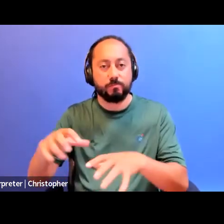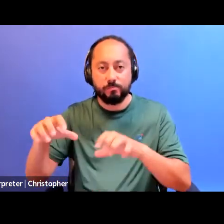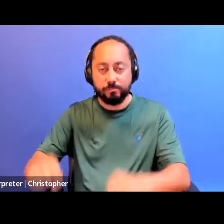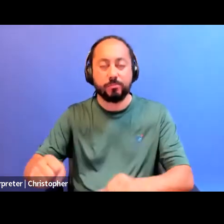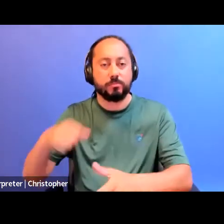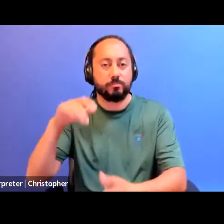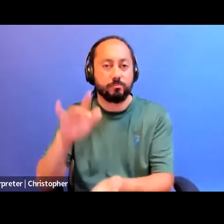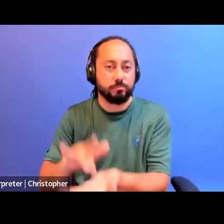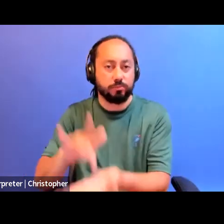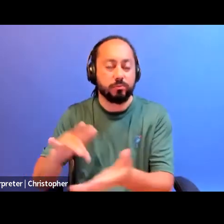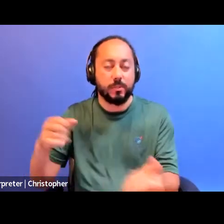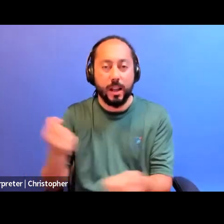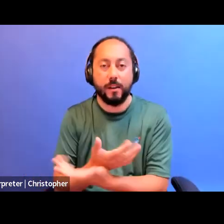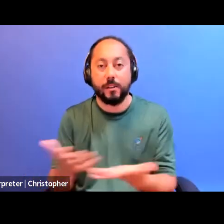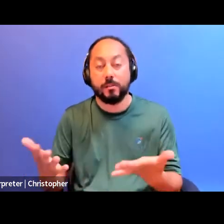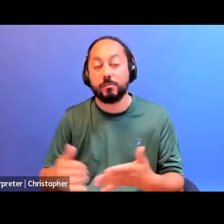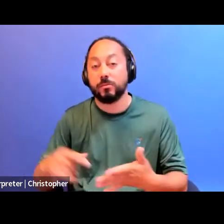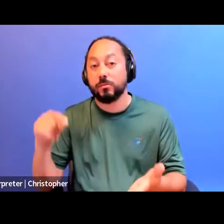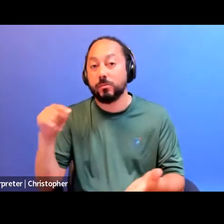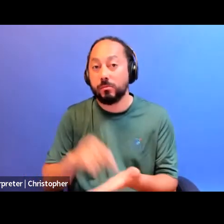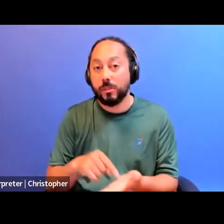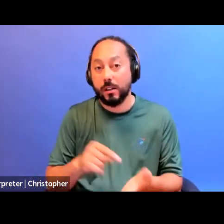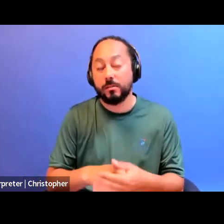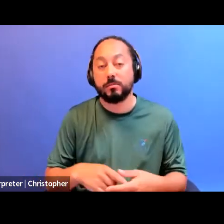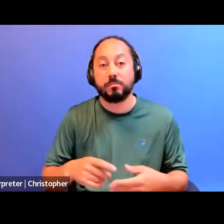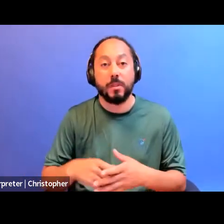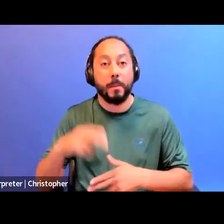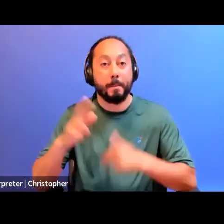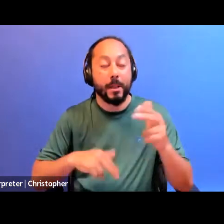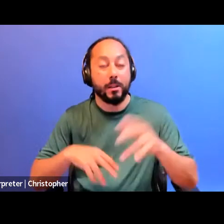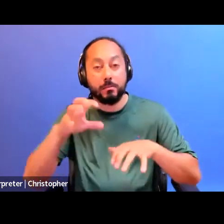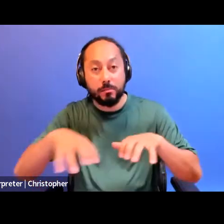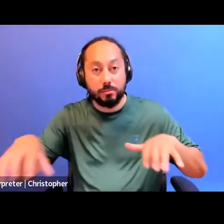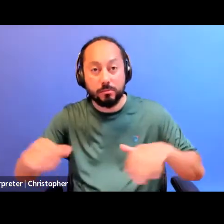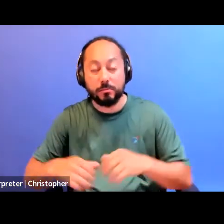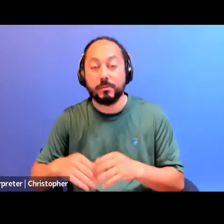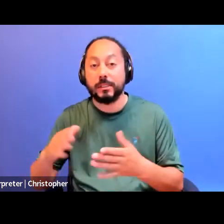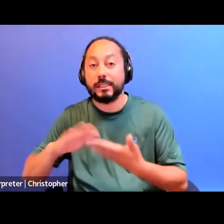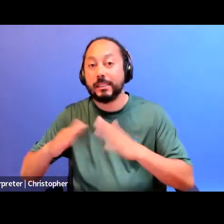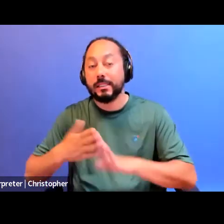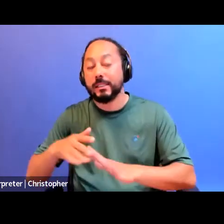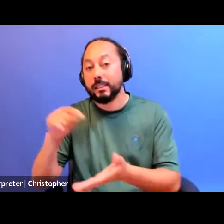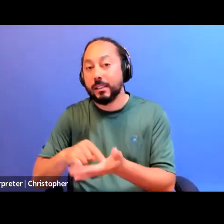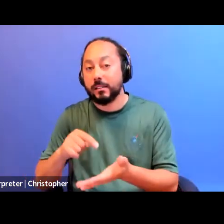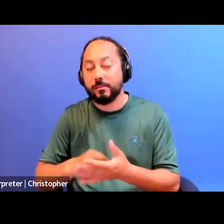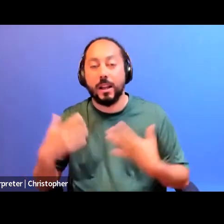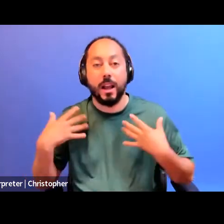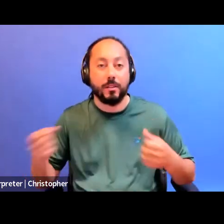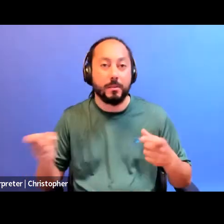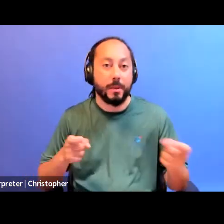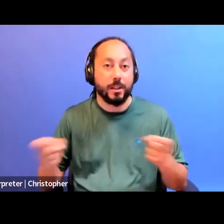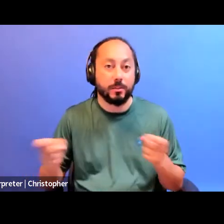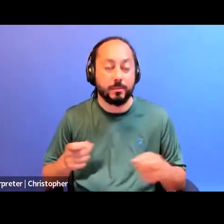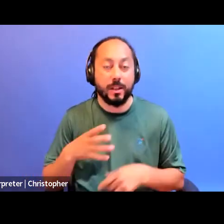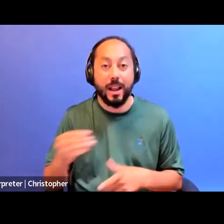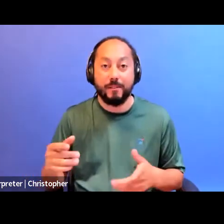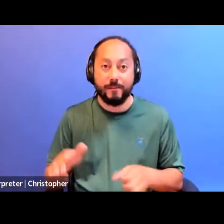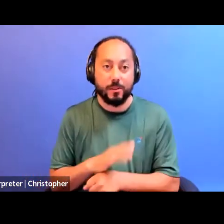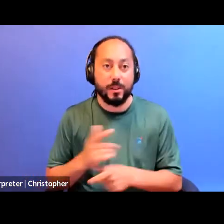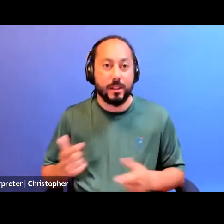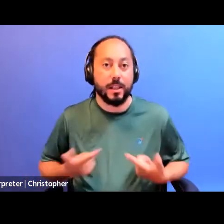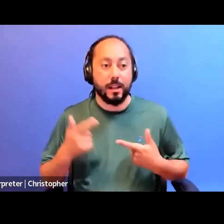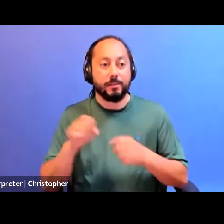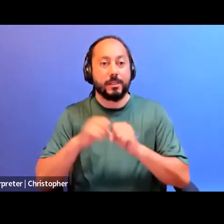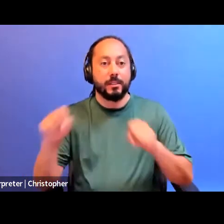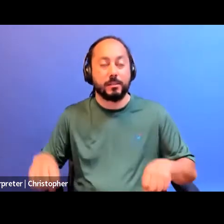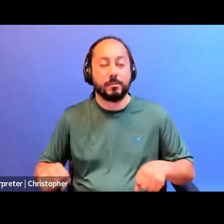-grade debt, a block of buildings, a municipal debt, health management, and therefore entire life systems, social